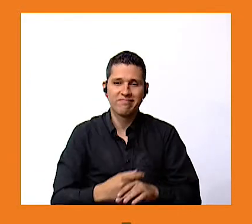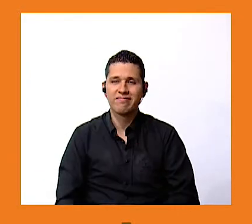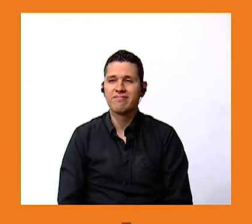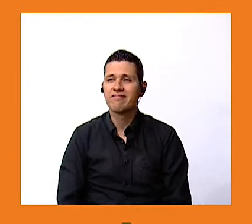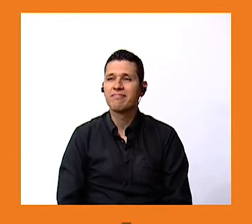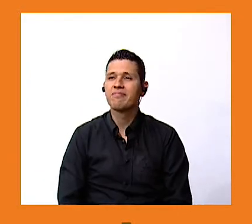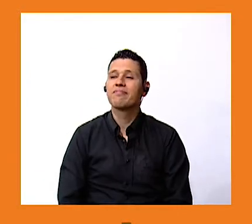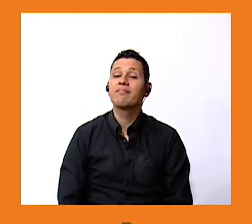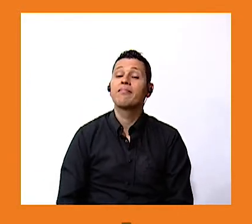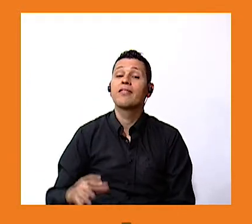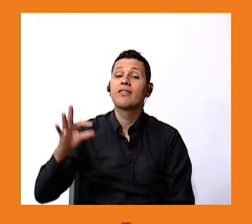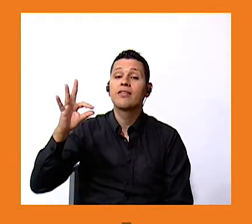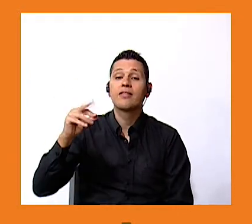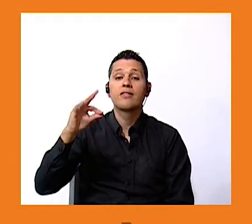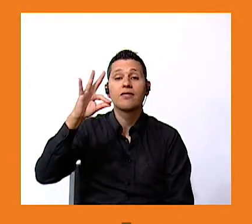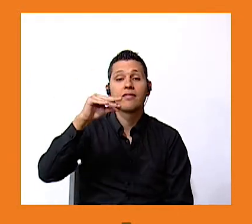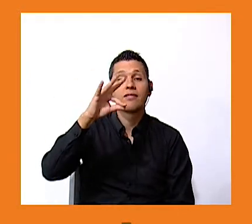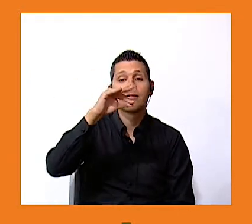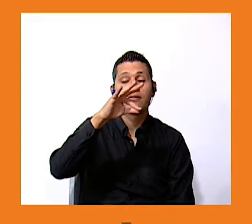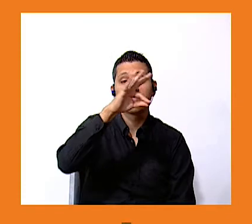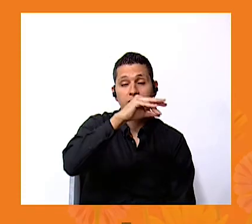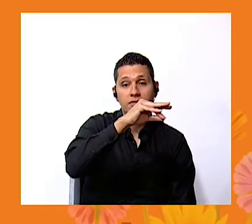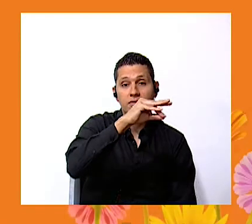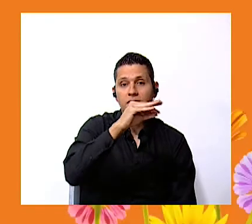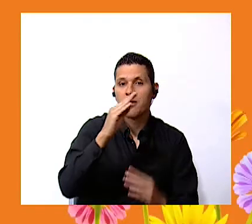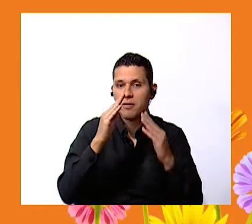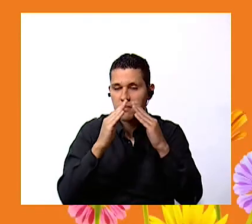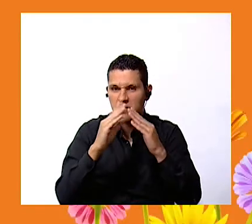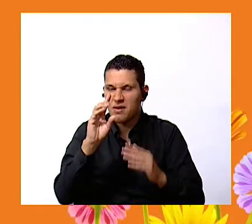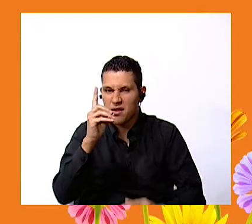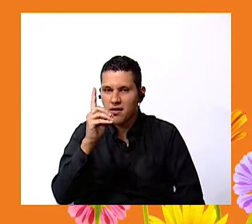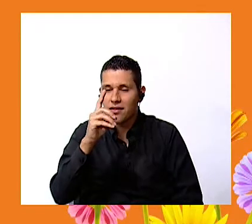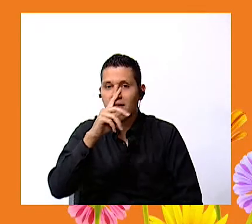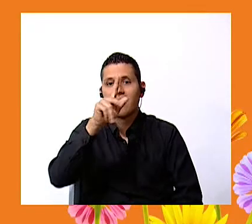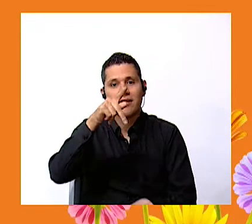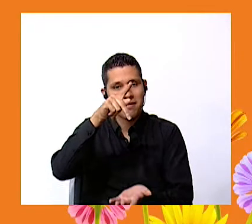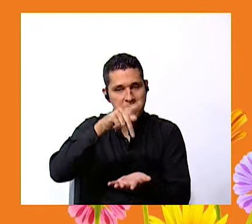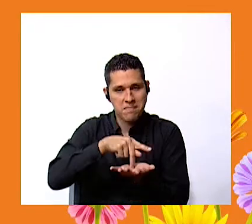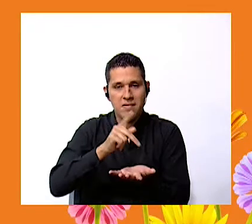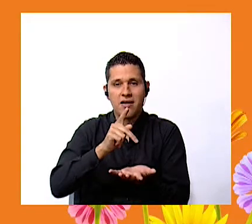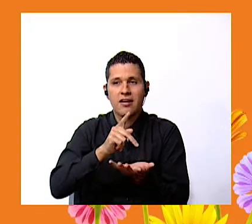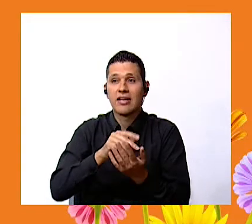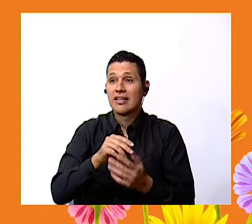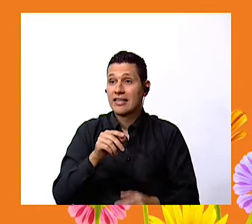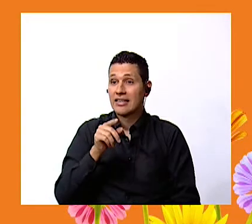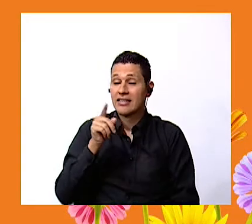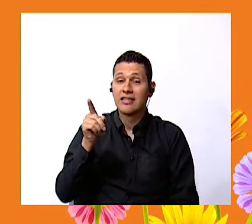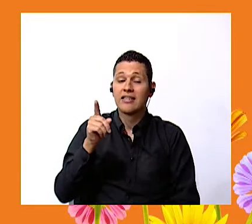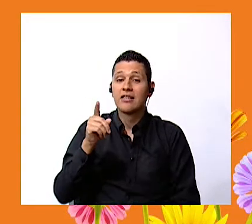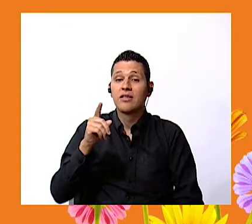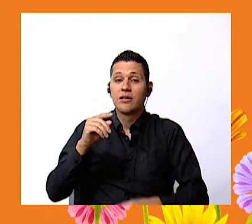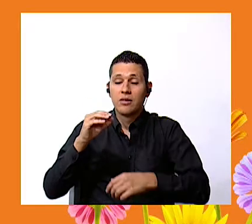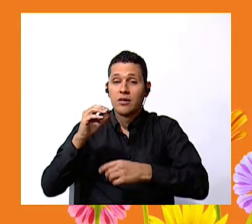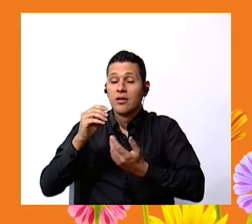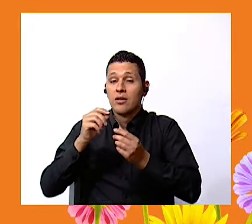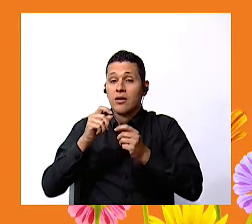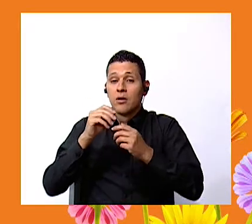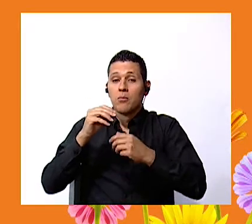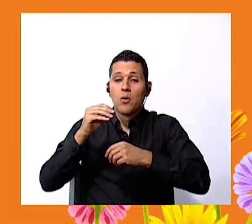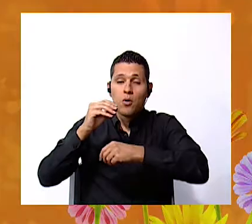butterfly lives in the park and the ladybug lives in the garden